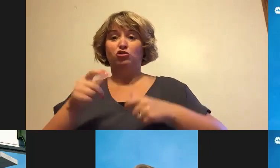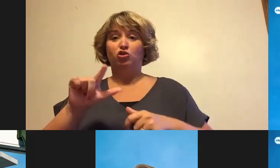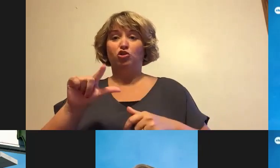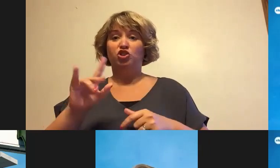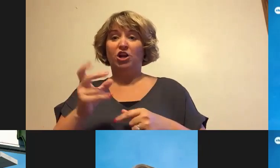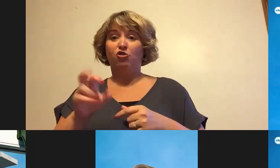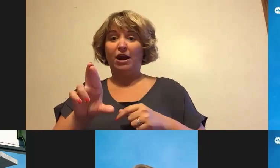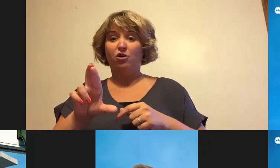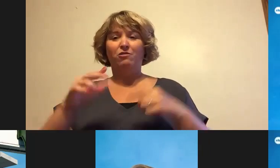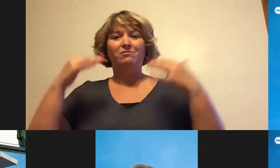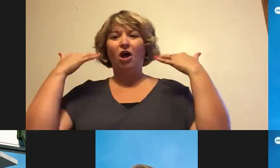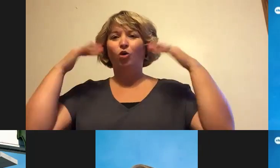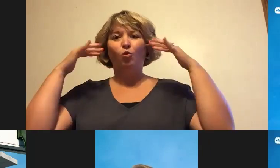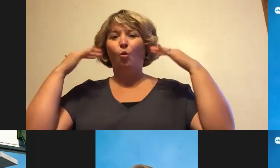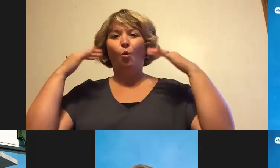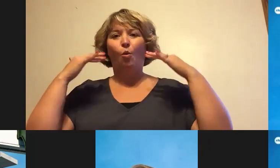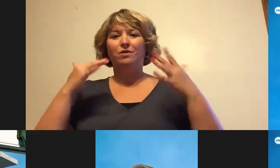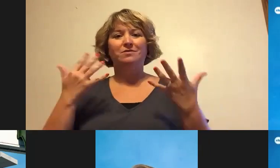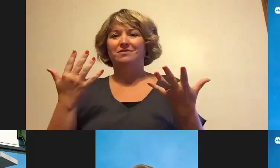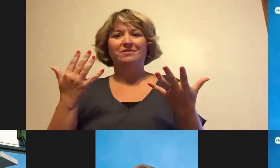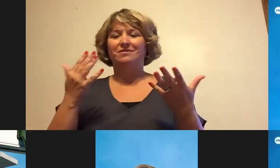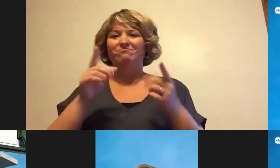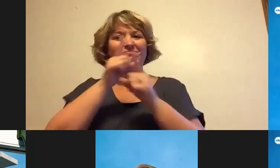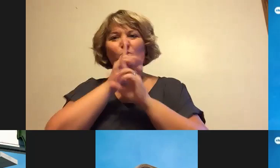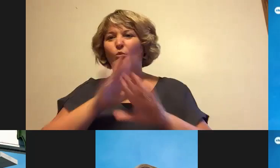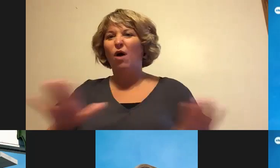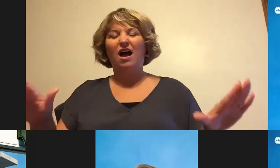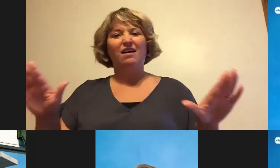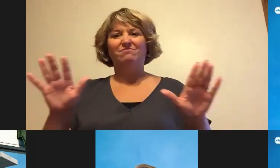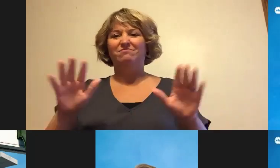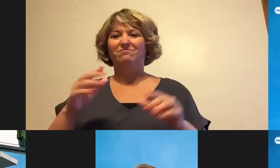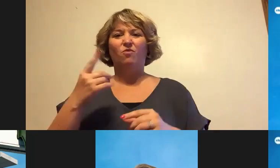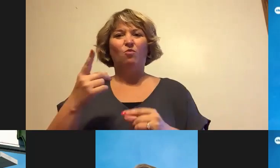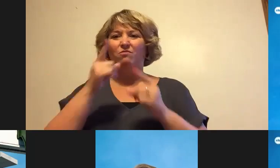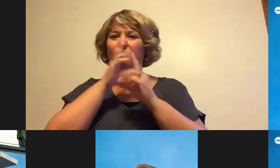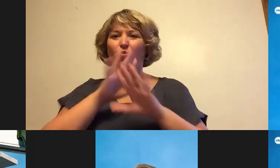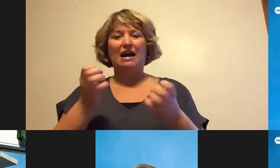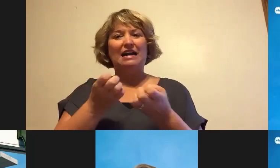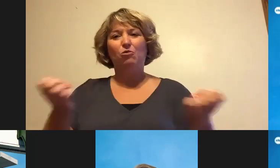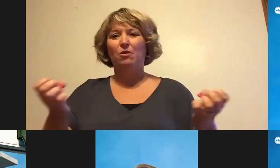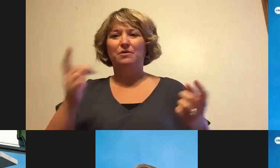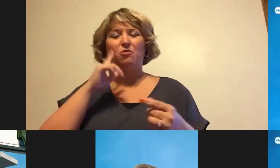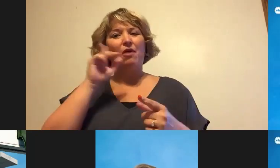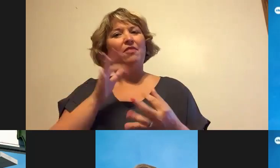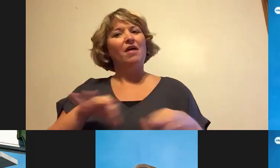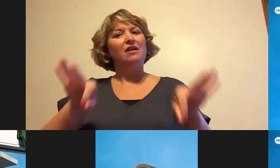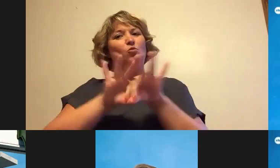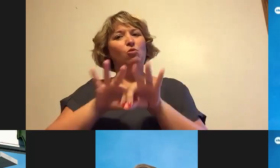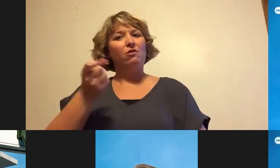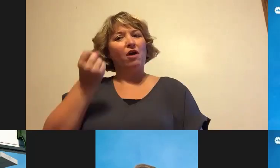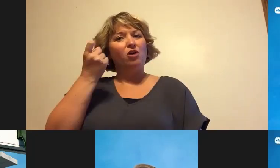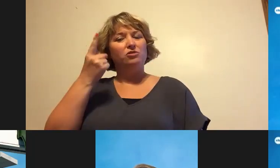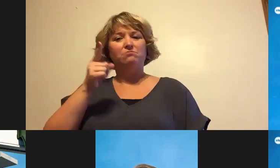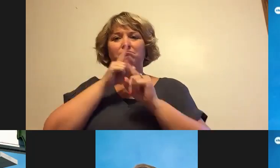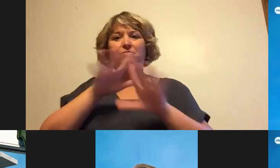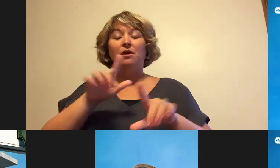produced by the generator is very, it's one of the quietest pieces of equipment that we have on the job site. So I think that's worth understanding. But typically, the work will